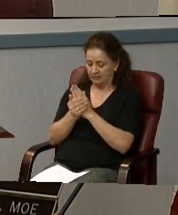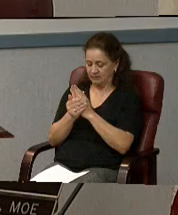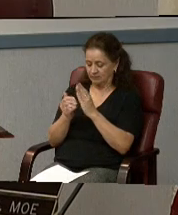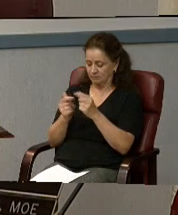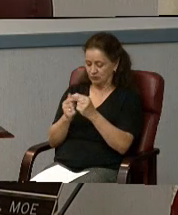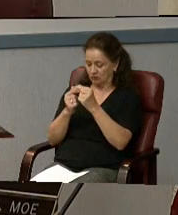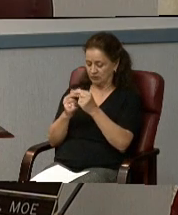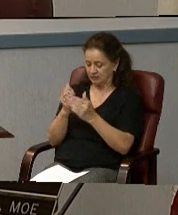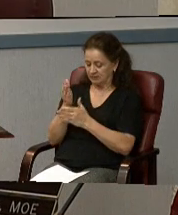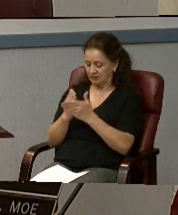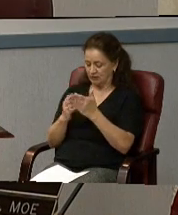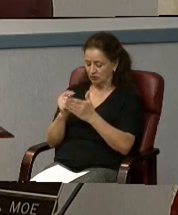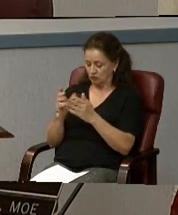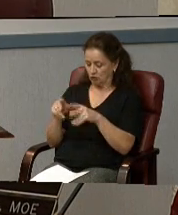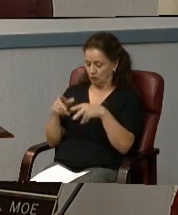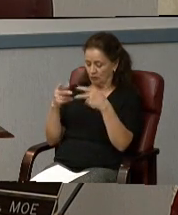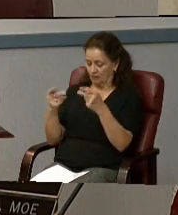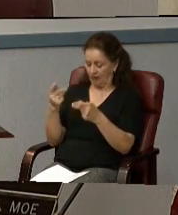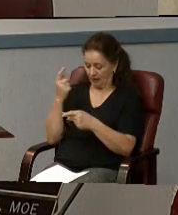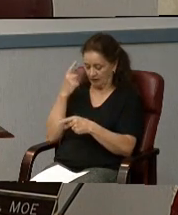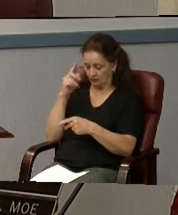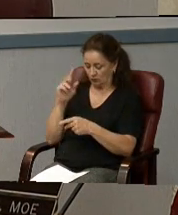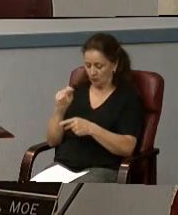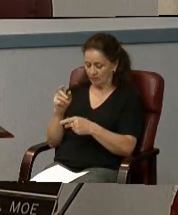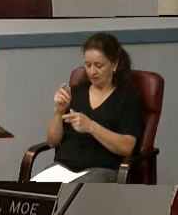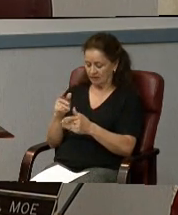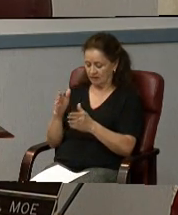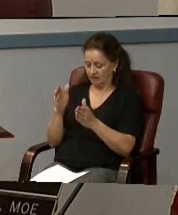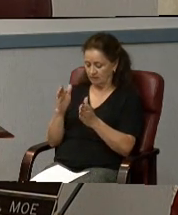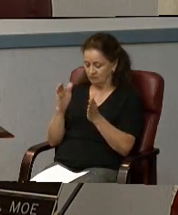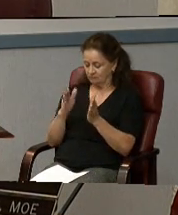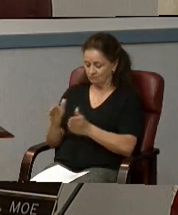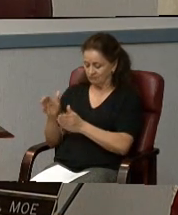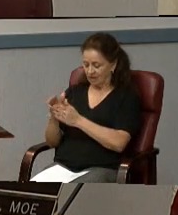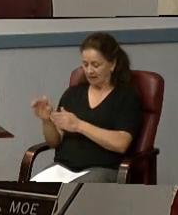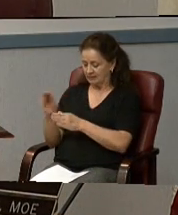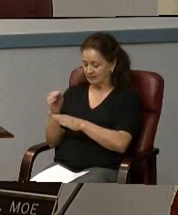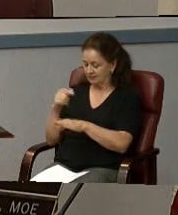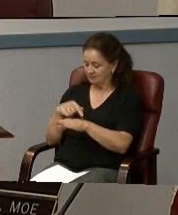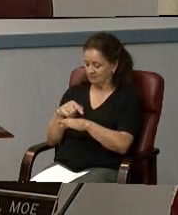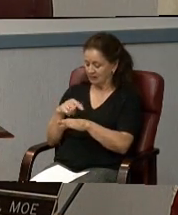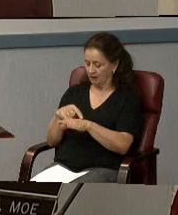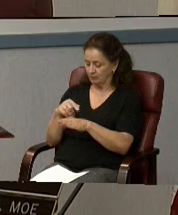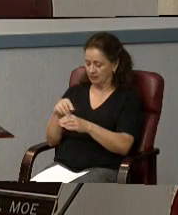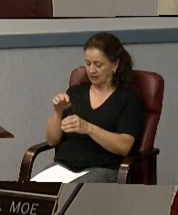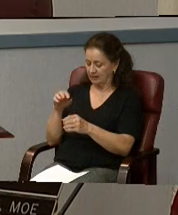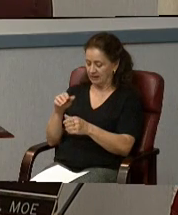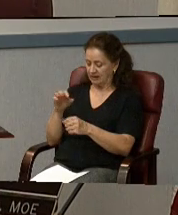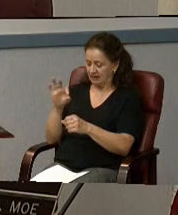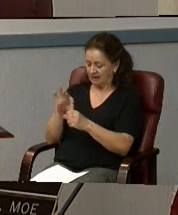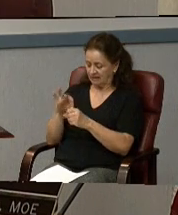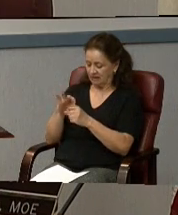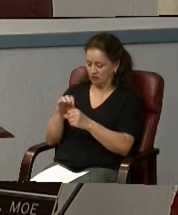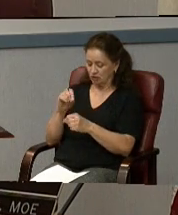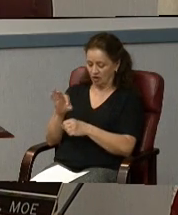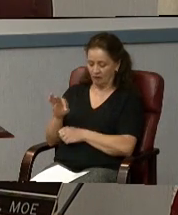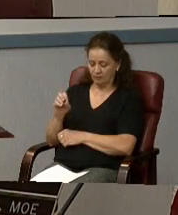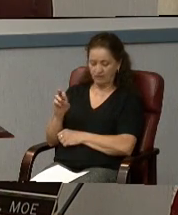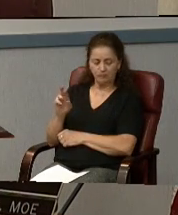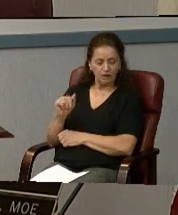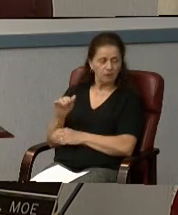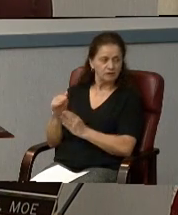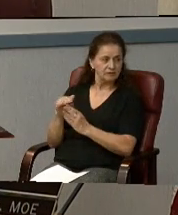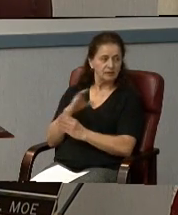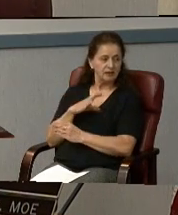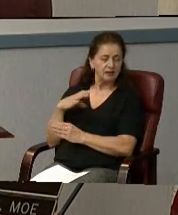election of the Mayor and City Council. I've read the title into the record for the first reading. This was discussed at the June